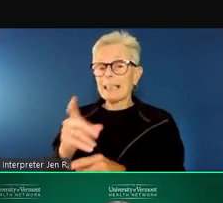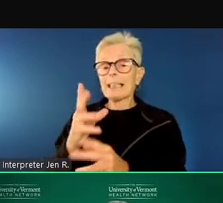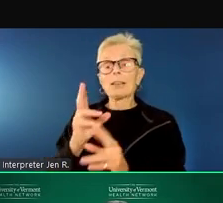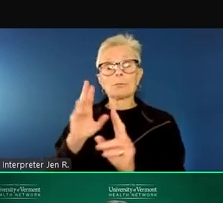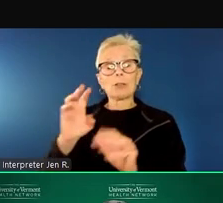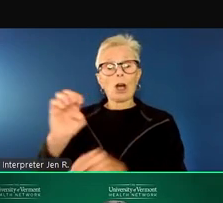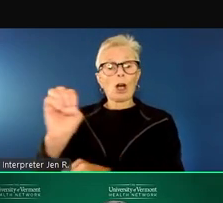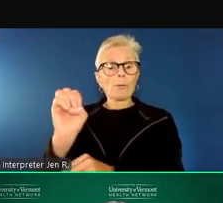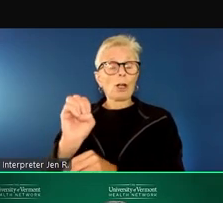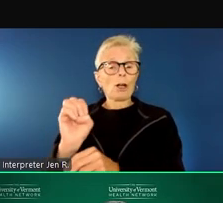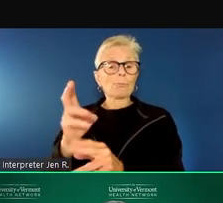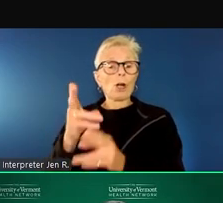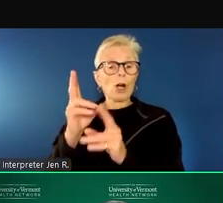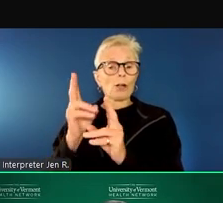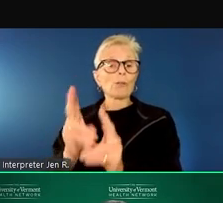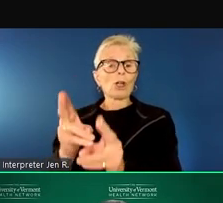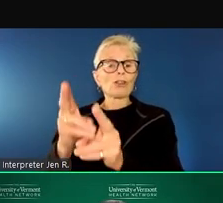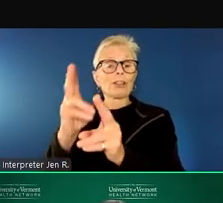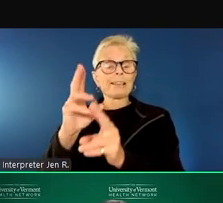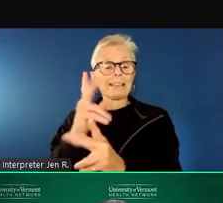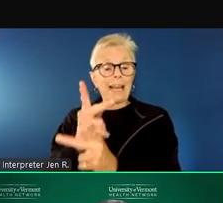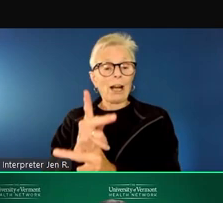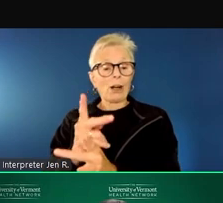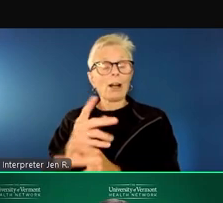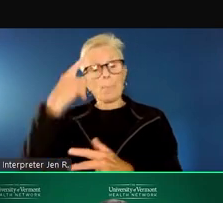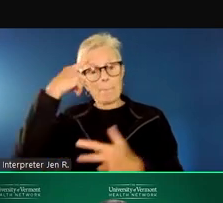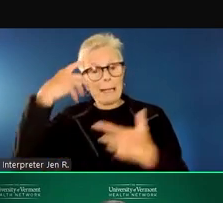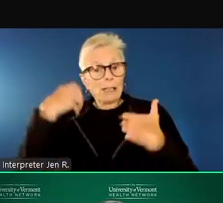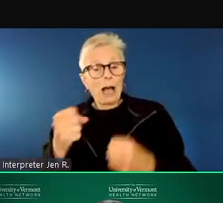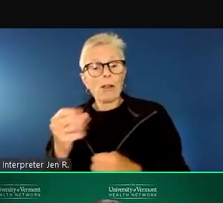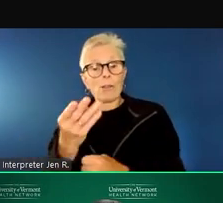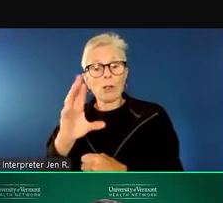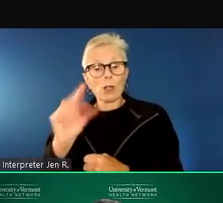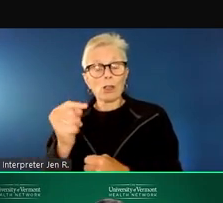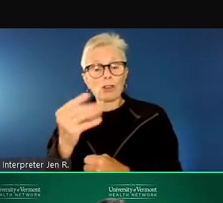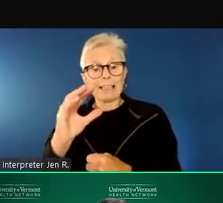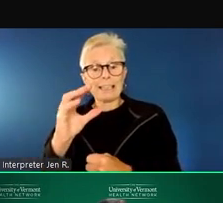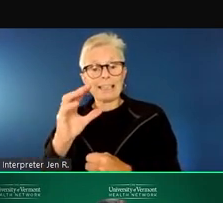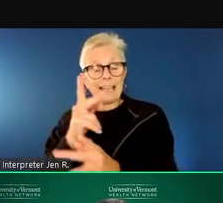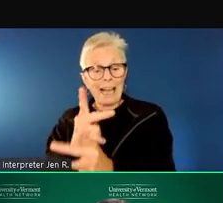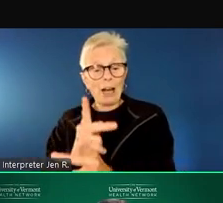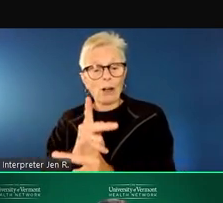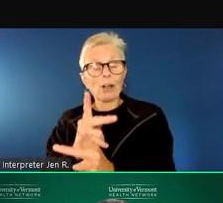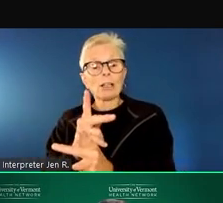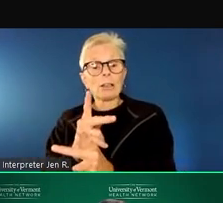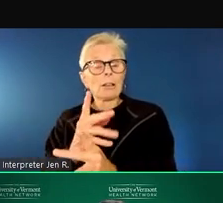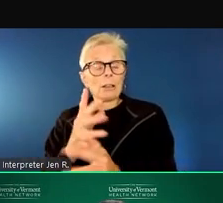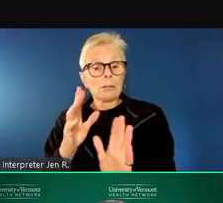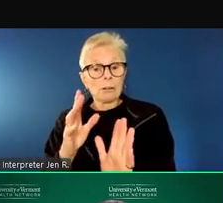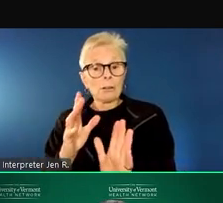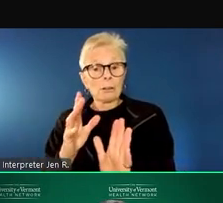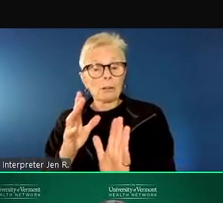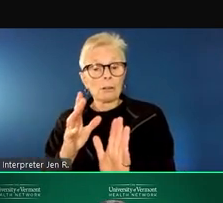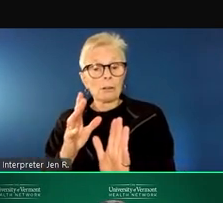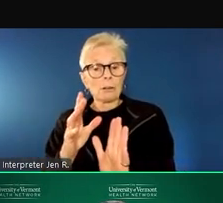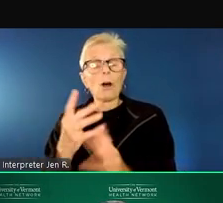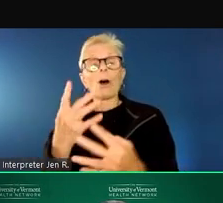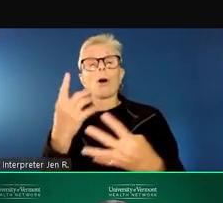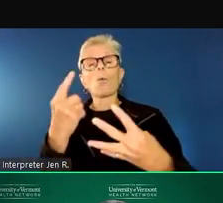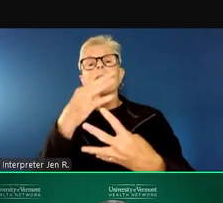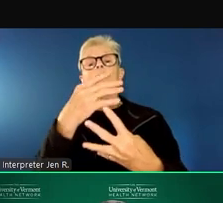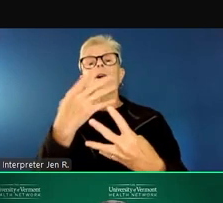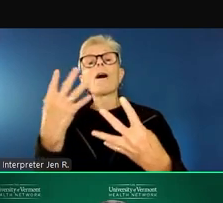The mental health urgent care is one of, it's okay, thanks. The mental health urgent care is one of four